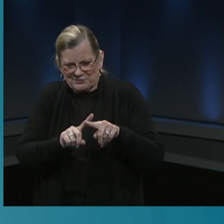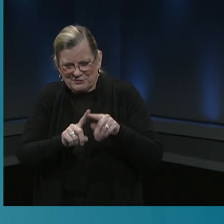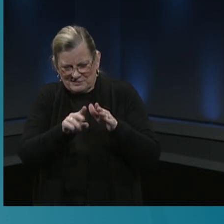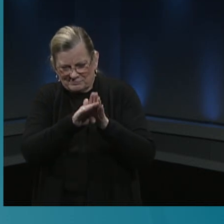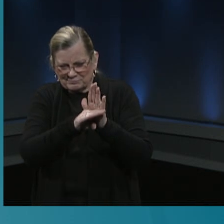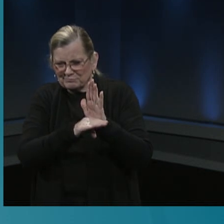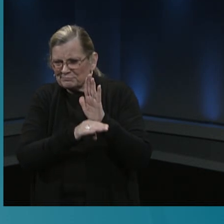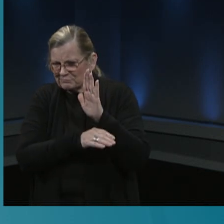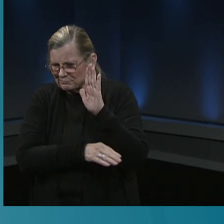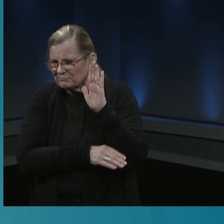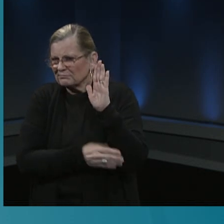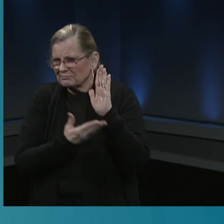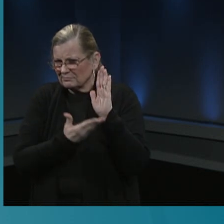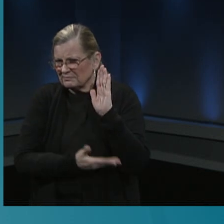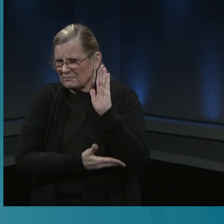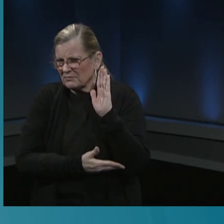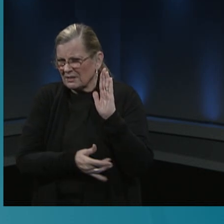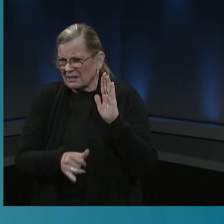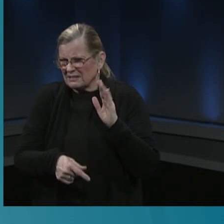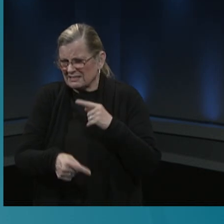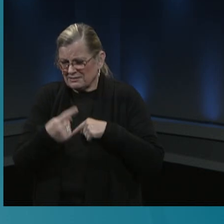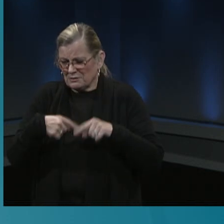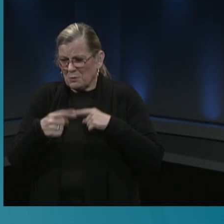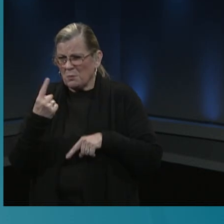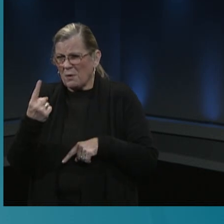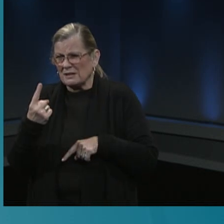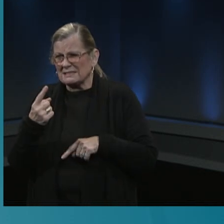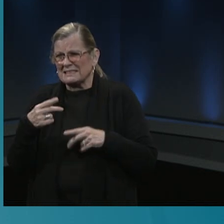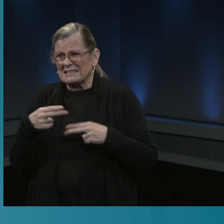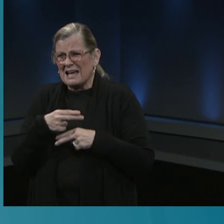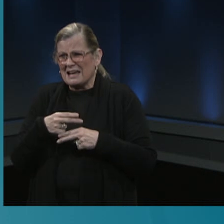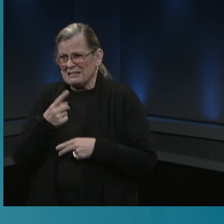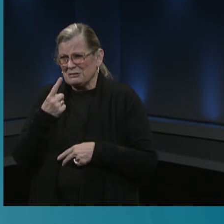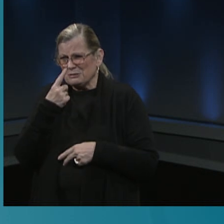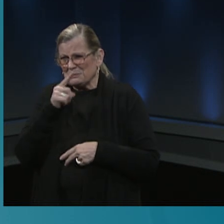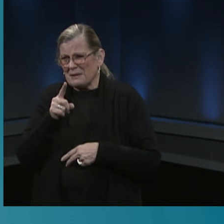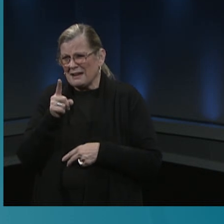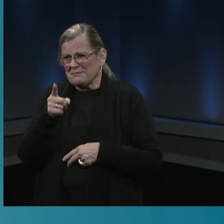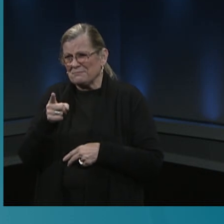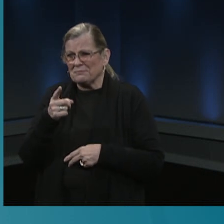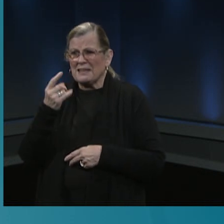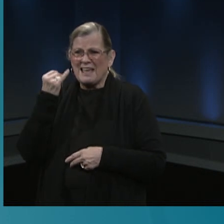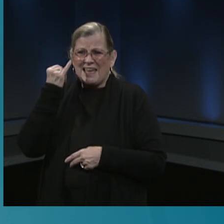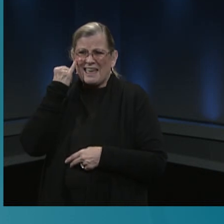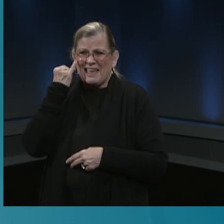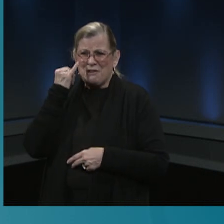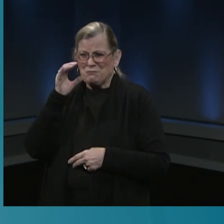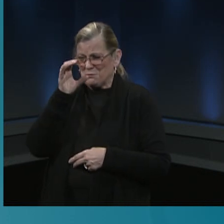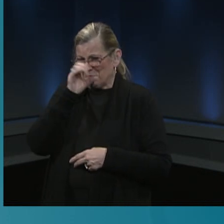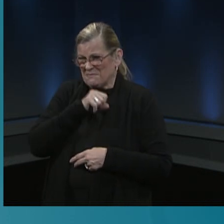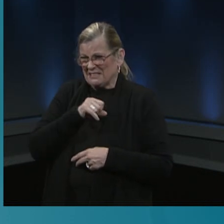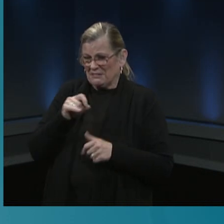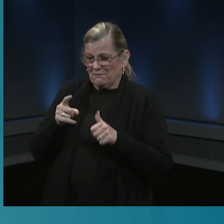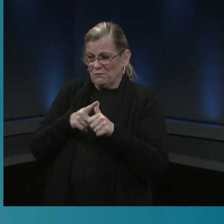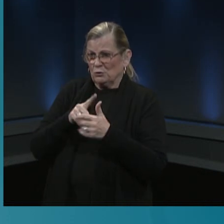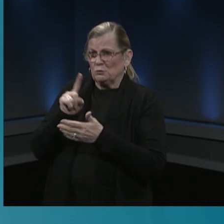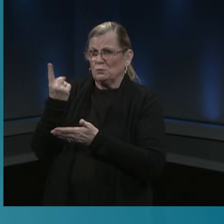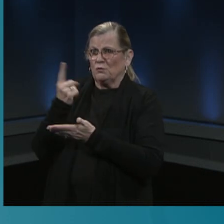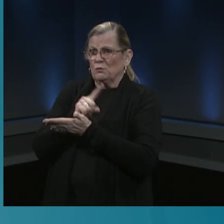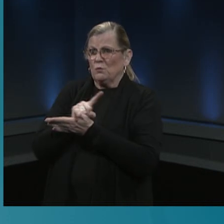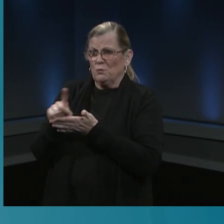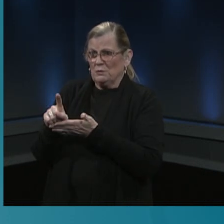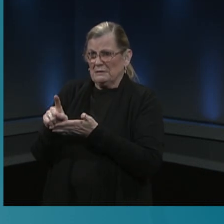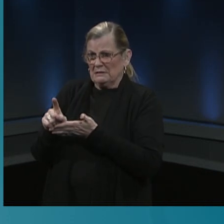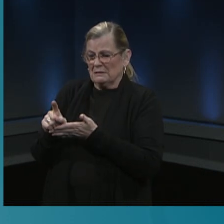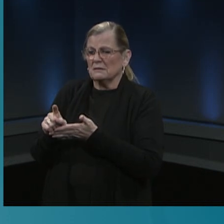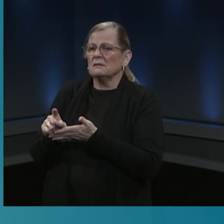to just go back a slide if we could that staff from week one who are unable to schedule and again today was just the first day but if you have